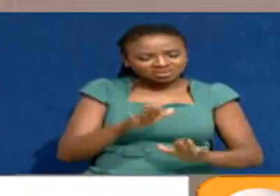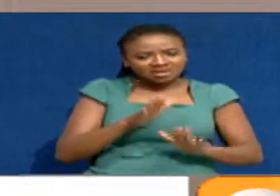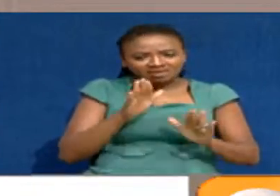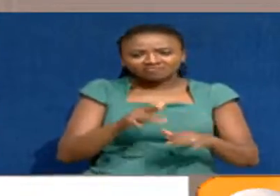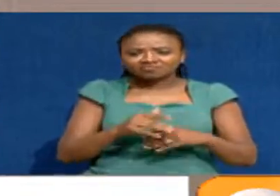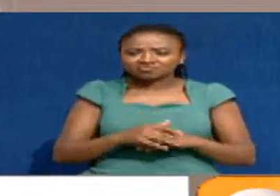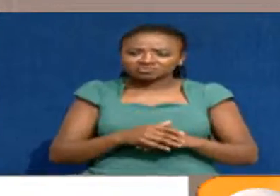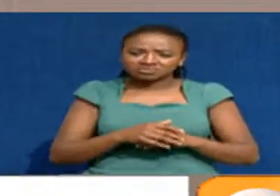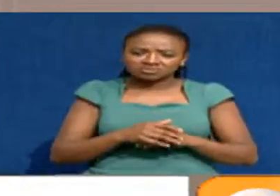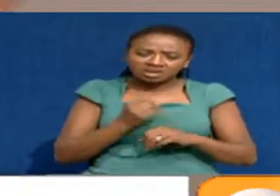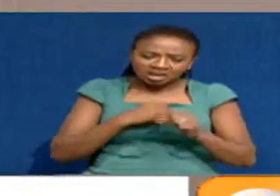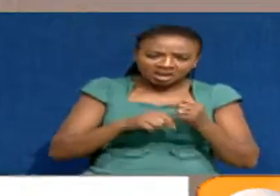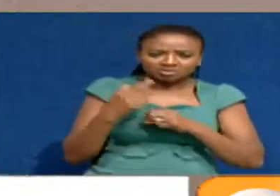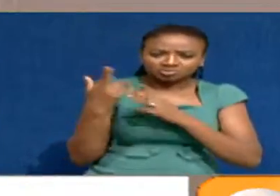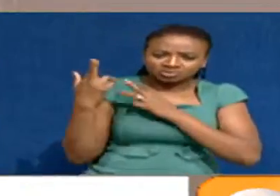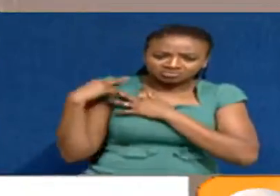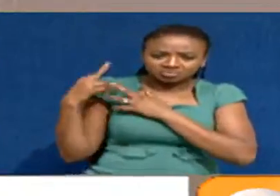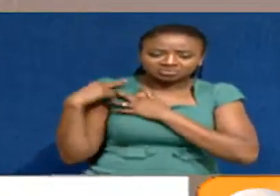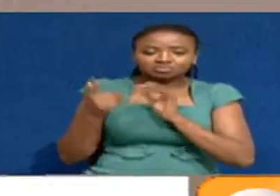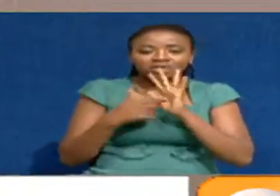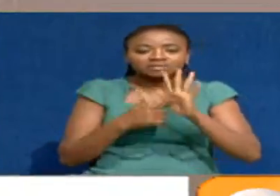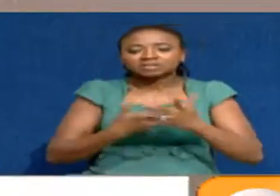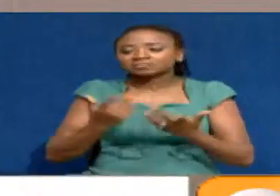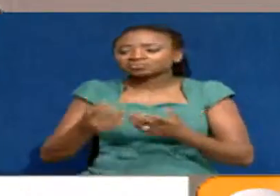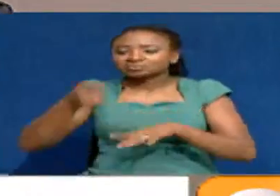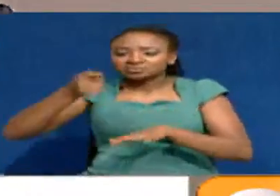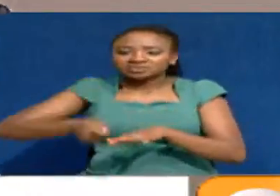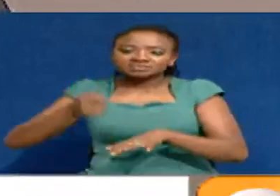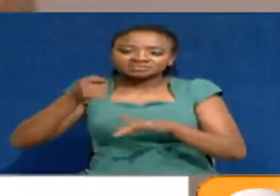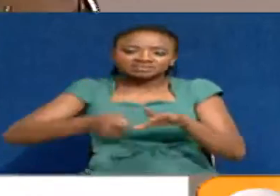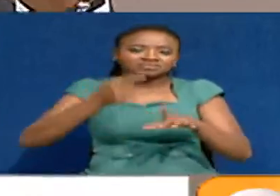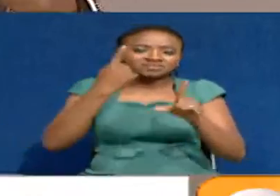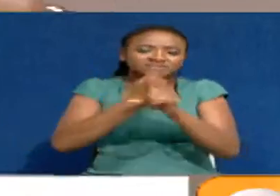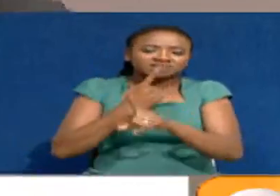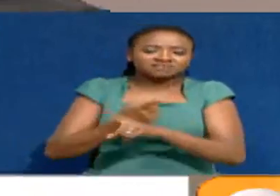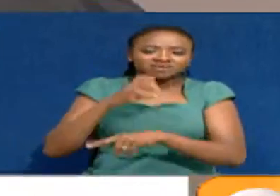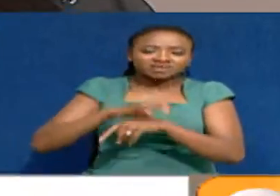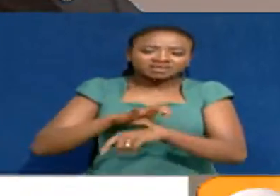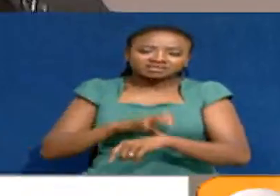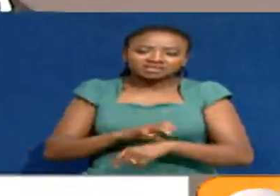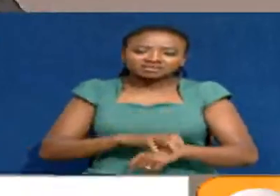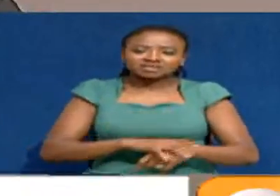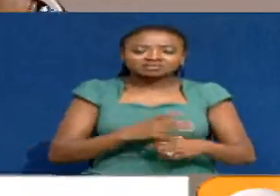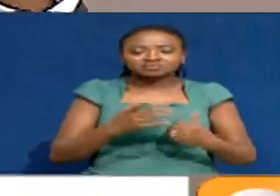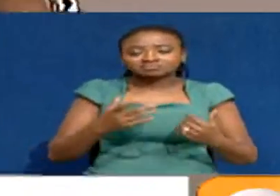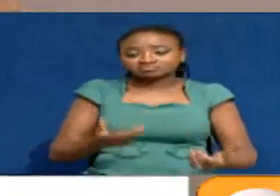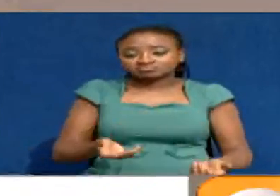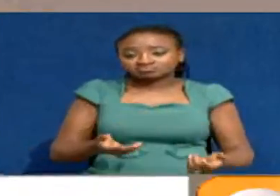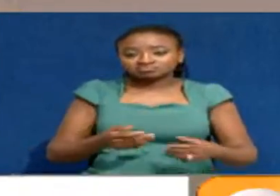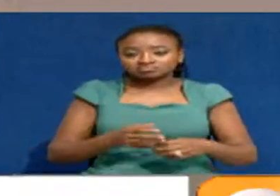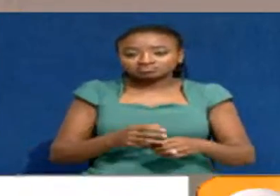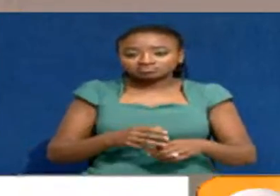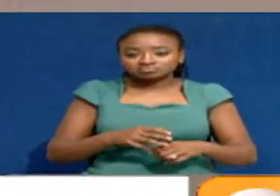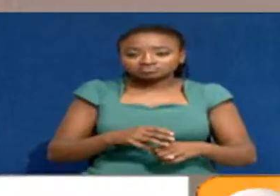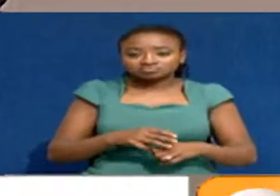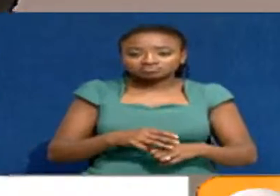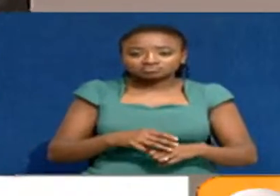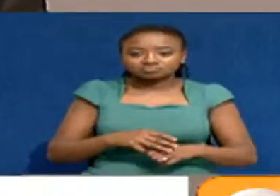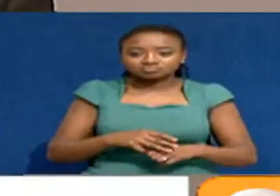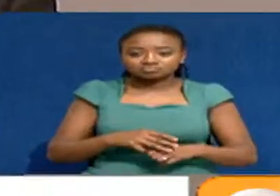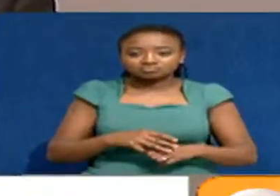opportunities. Look at the judgments on Palastato, CAS, all these are things he can use to say, just fine, let's start afresh.